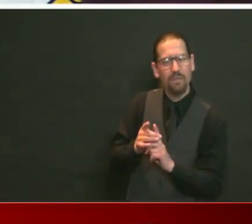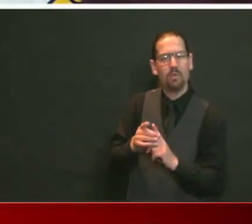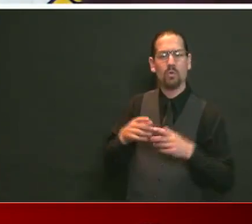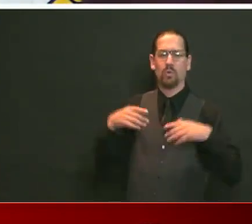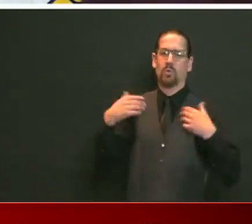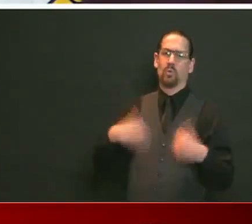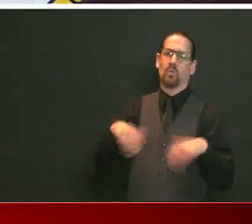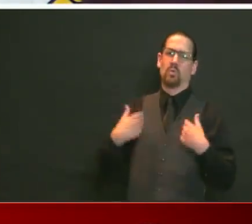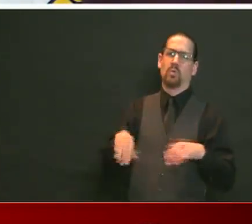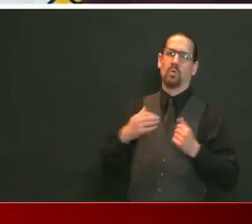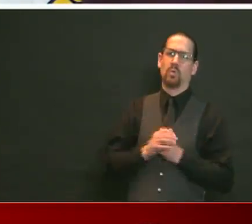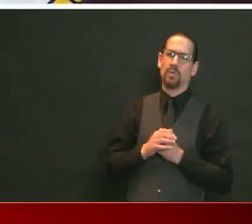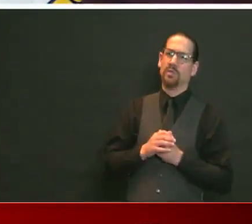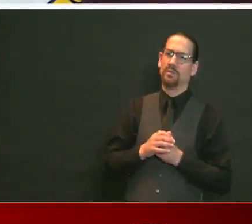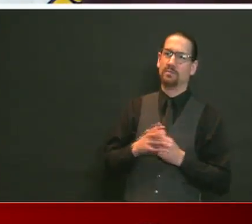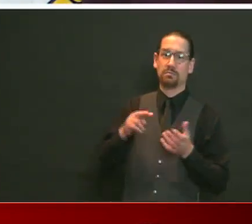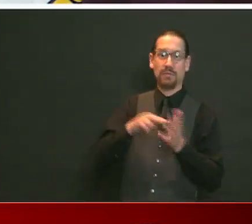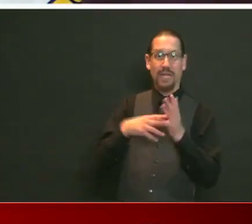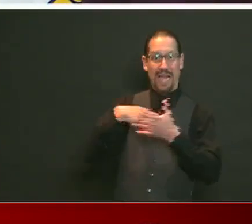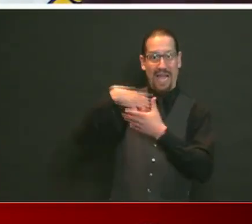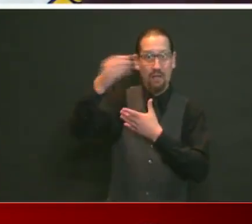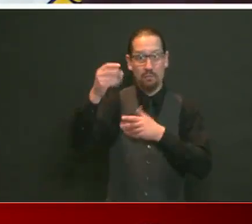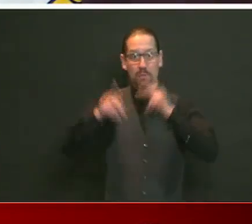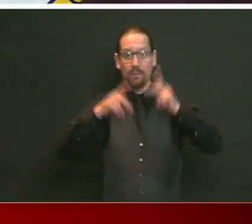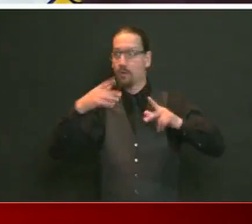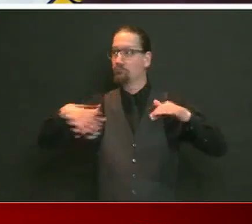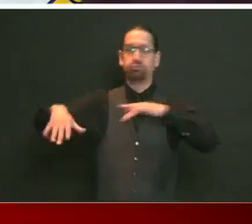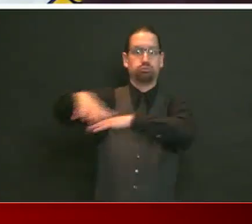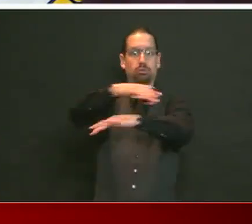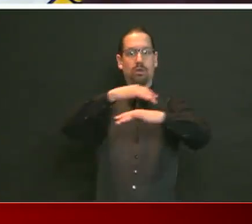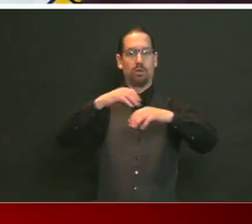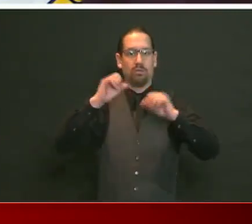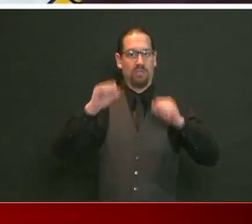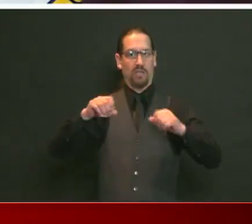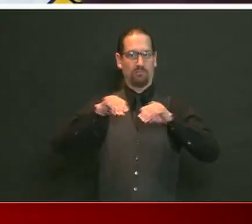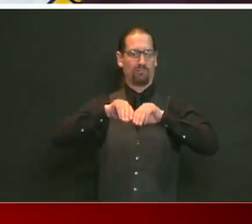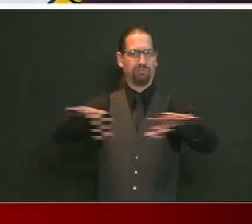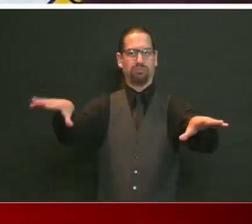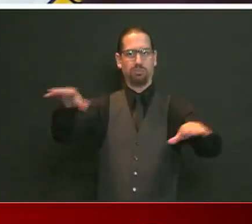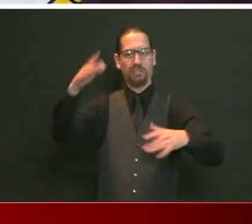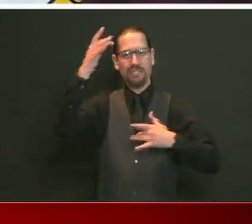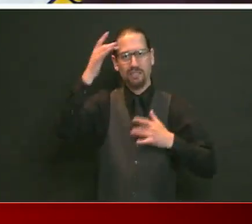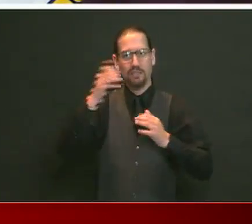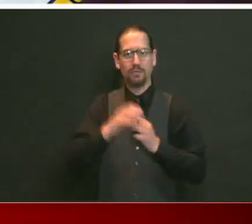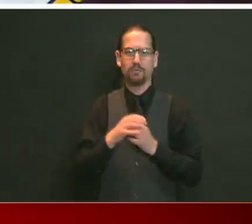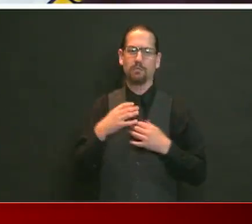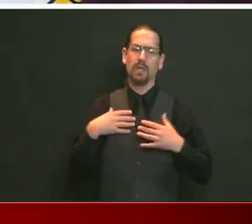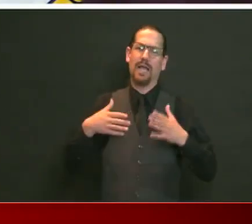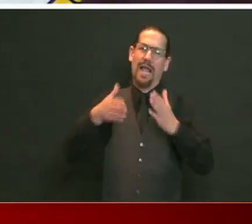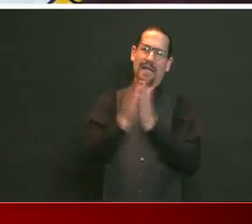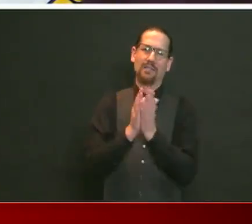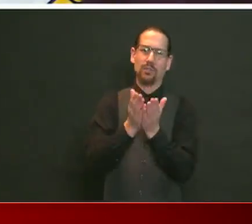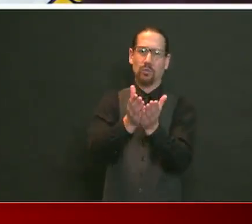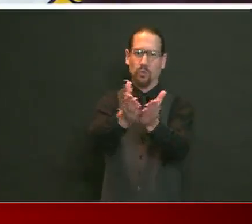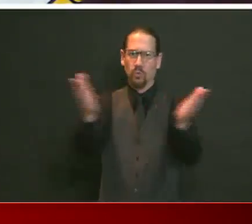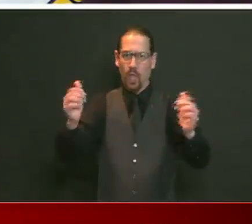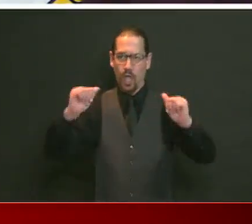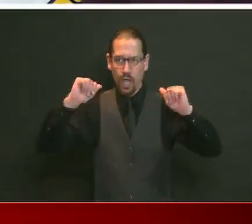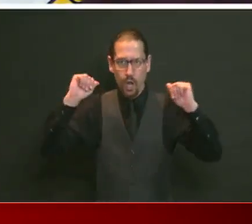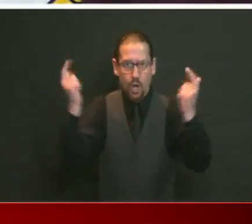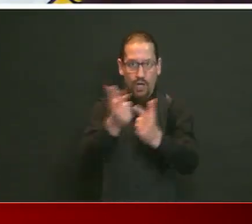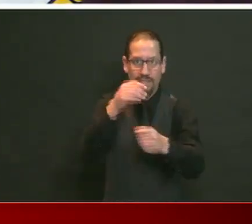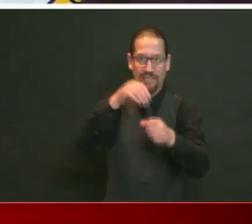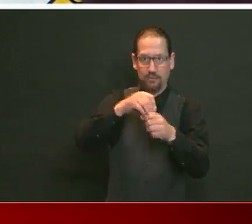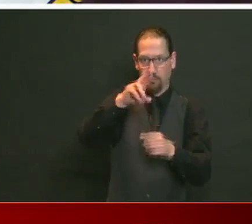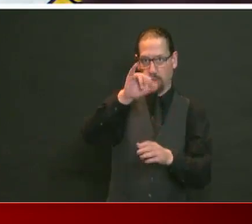So, anyway, how do you square it? I guess I would ask everyone in Rhode Island to really, truly recognize